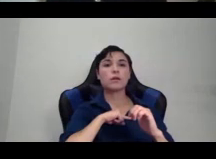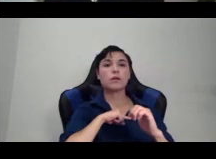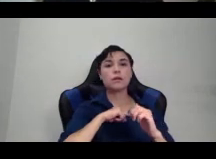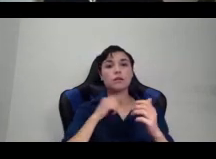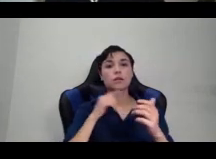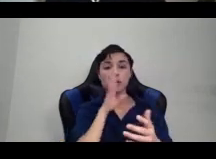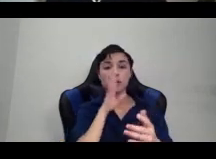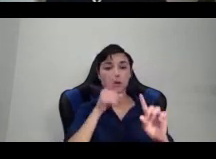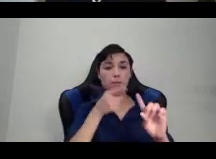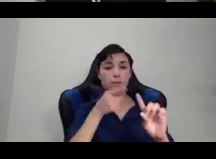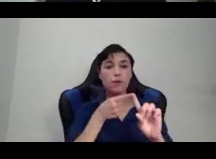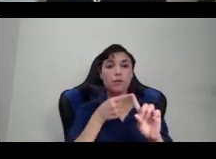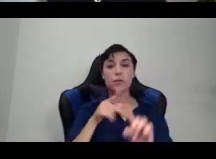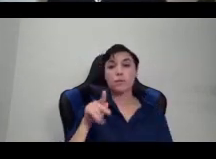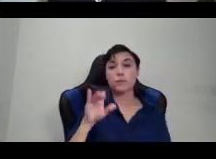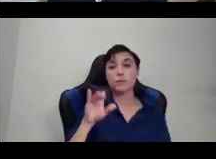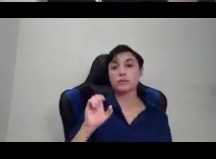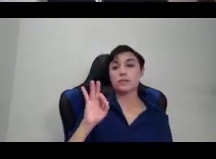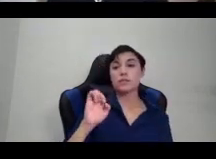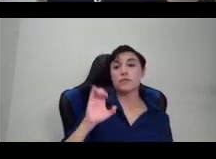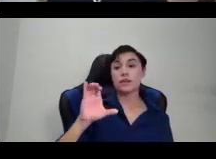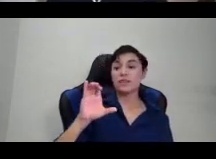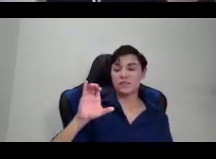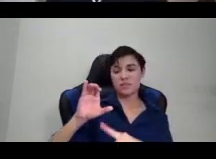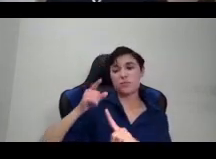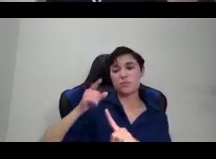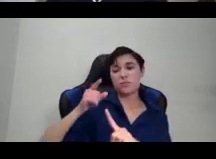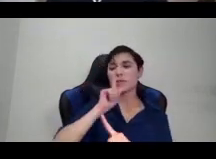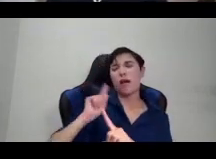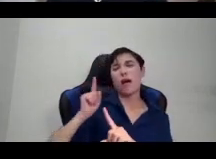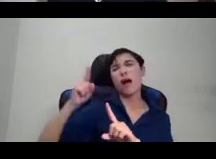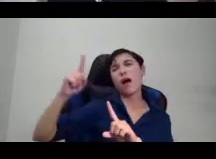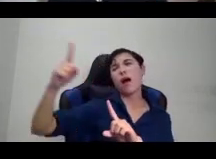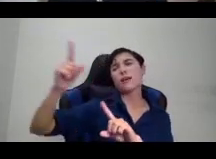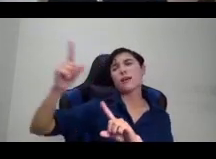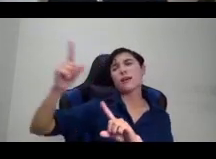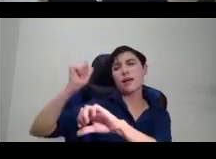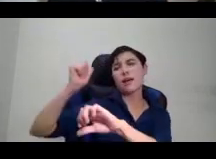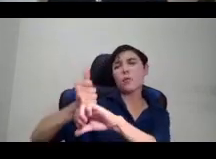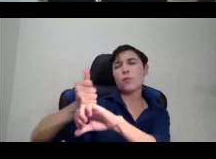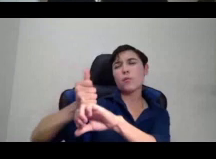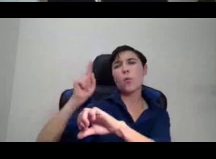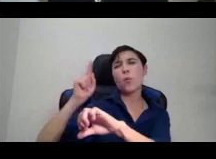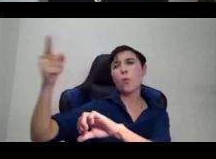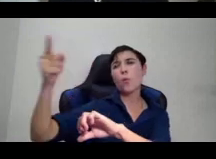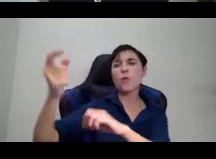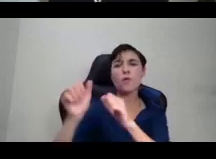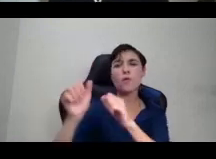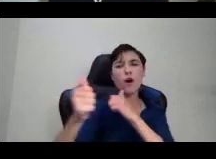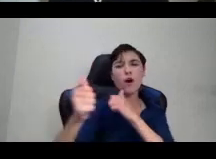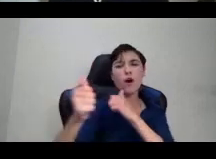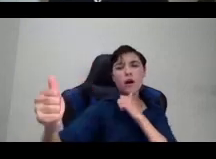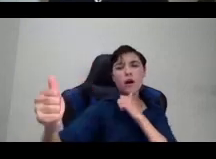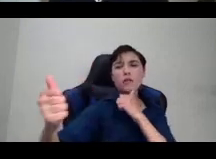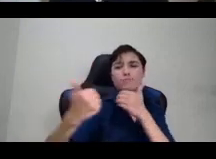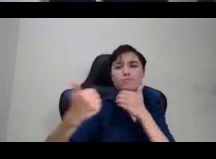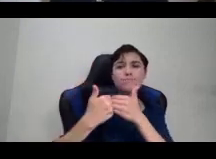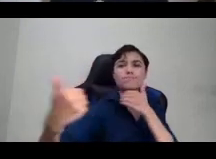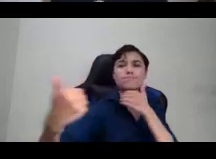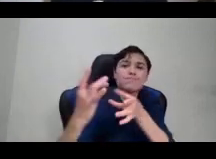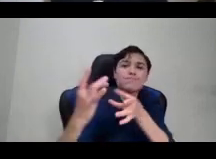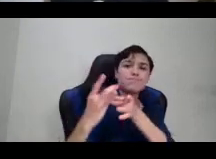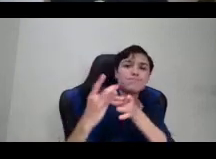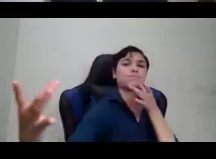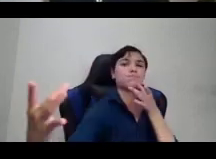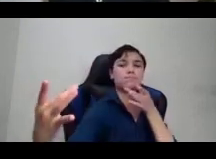at the edge of the earth. That's far away from everything that is disconnected from one another.